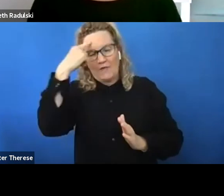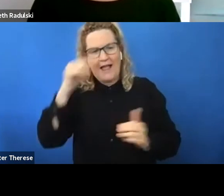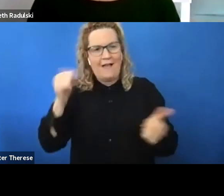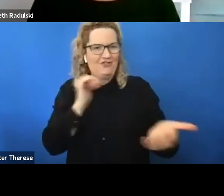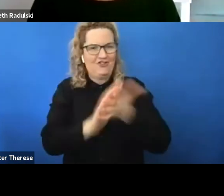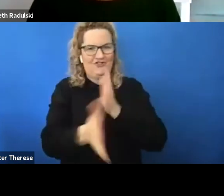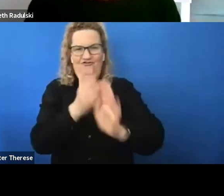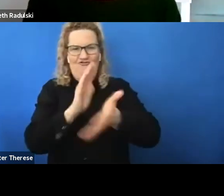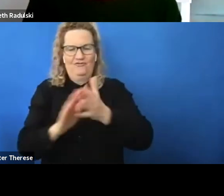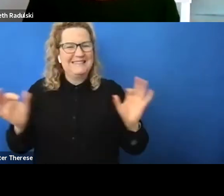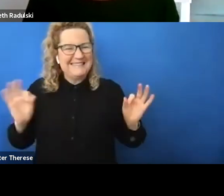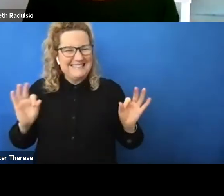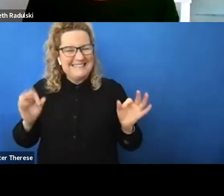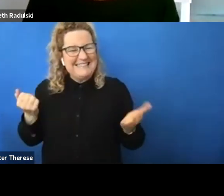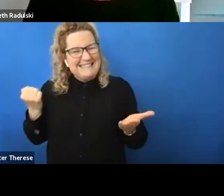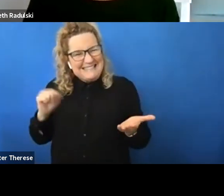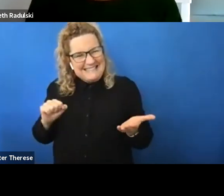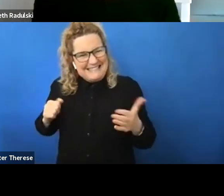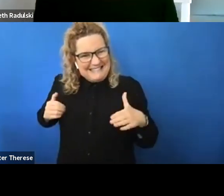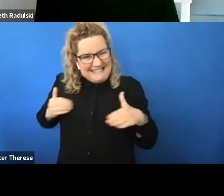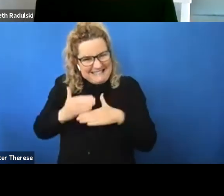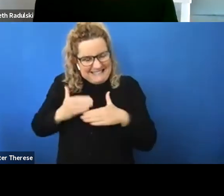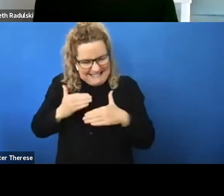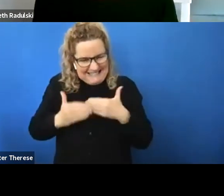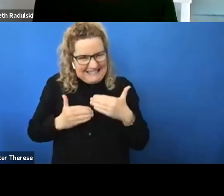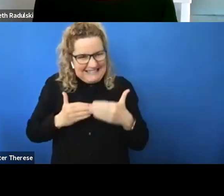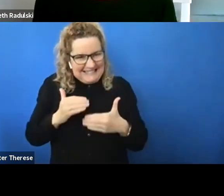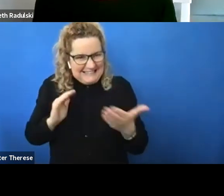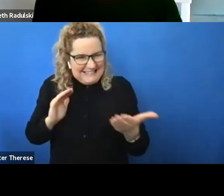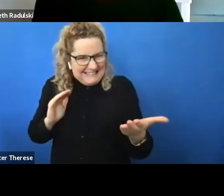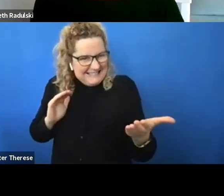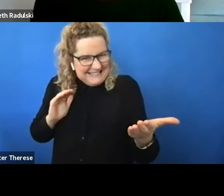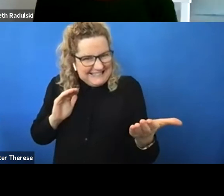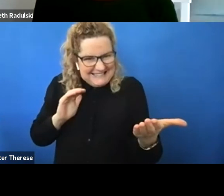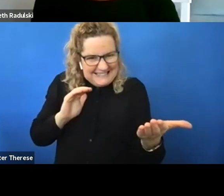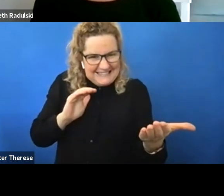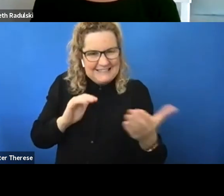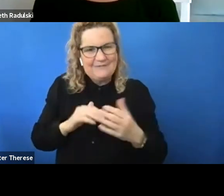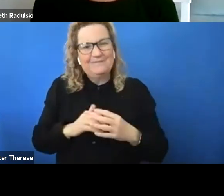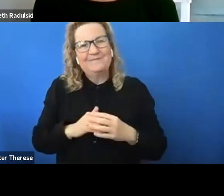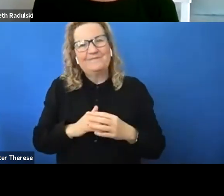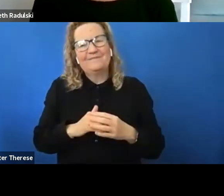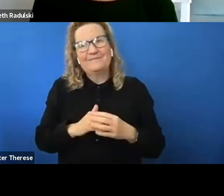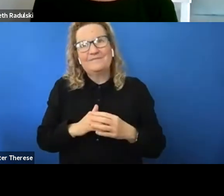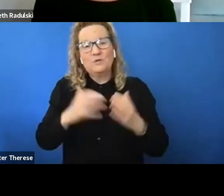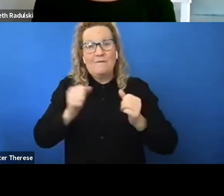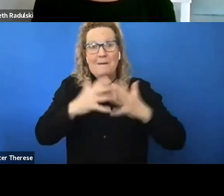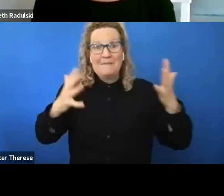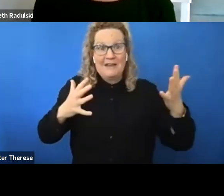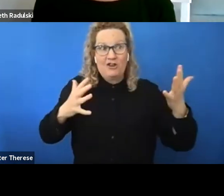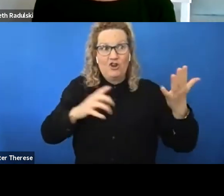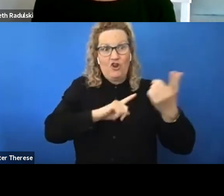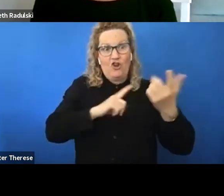towards and in the same way that we're having big conversations around the world